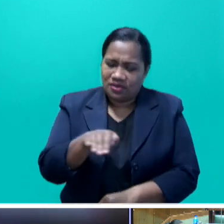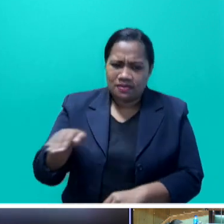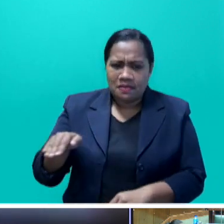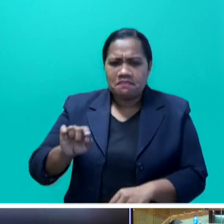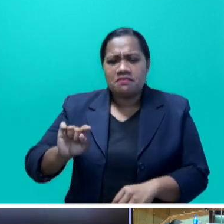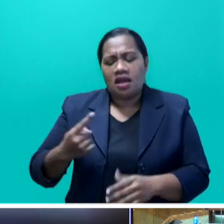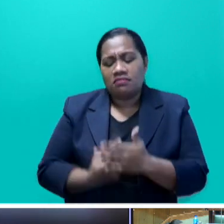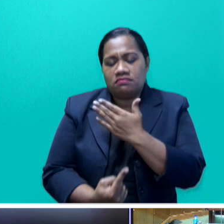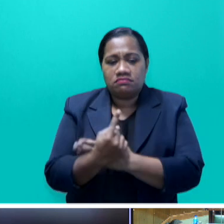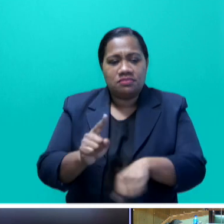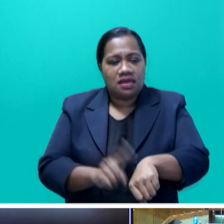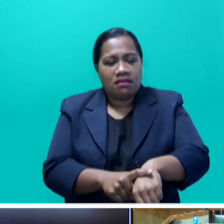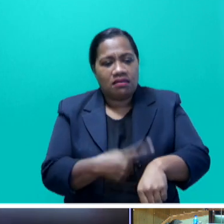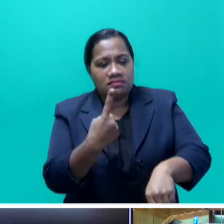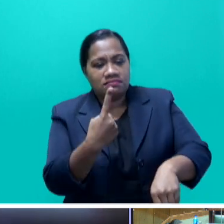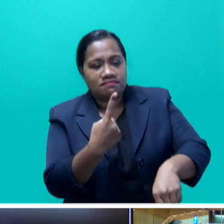is too late.